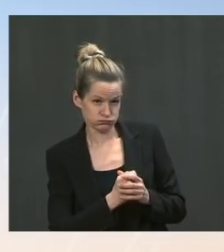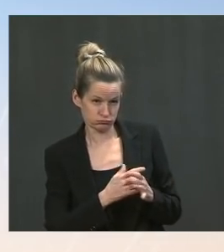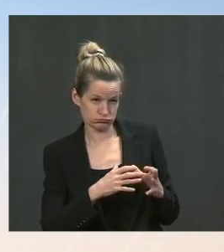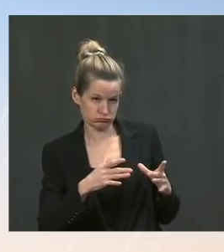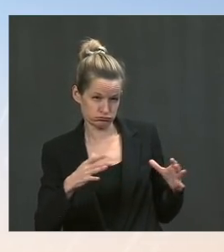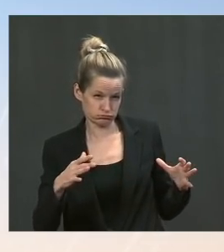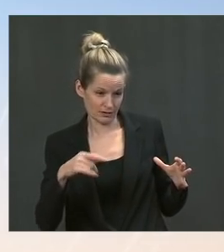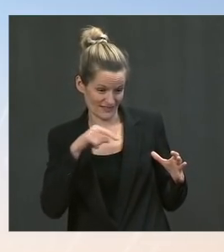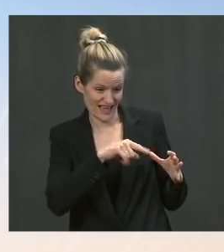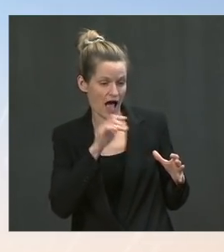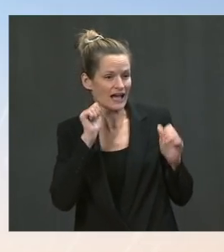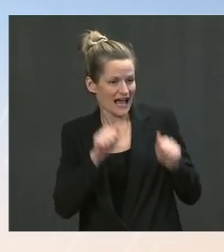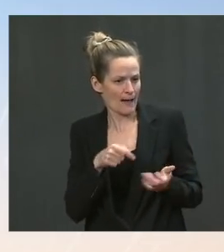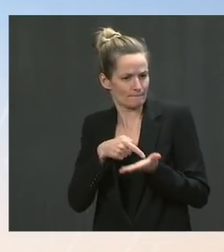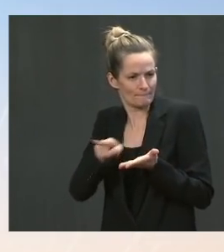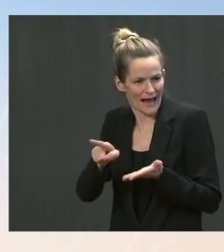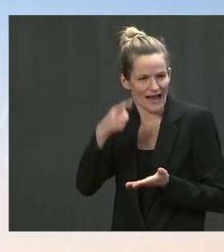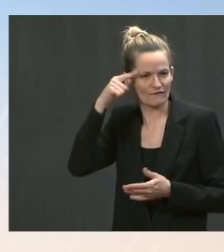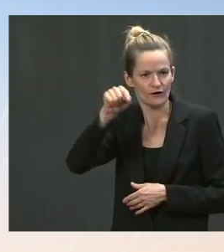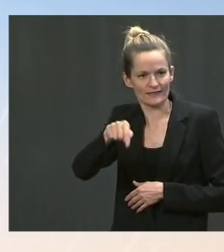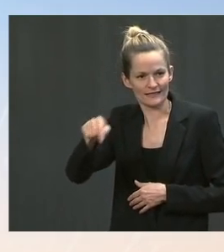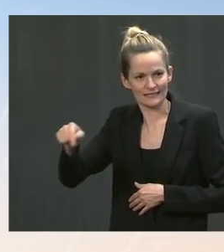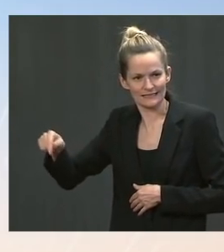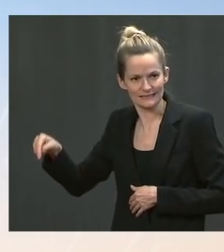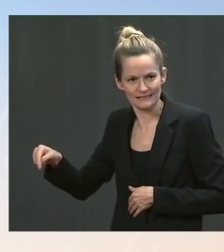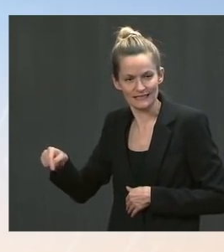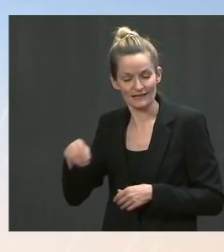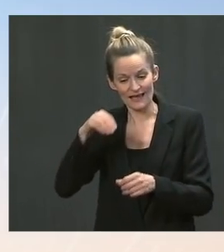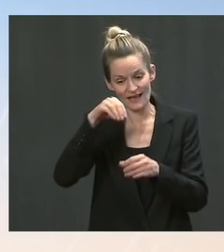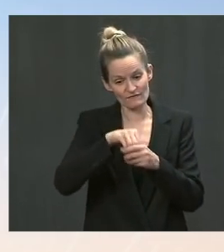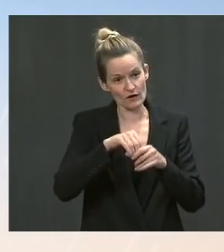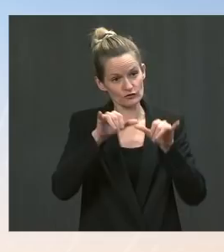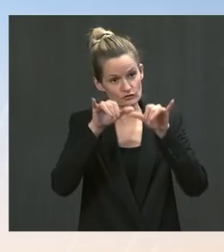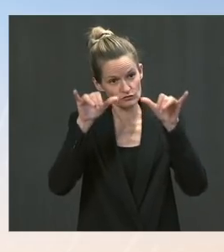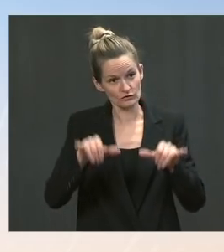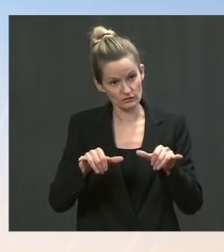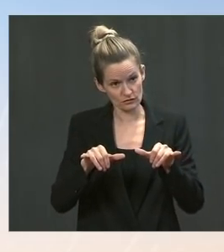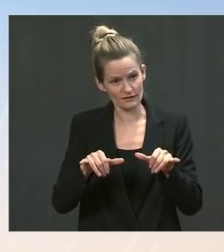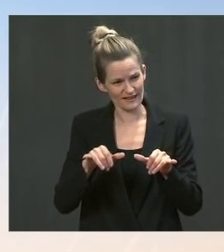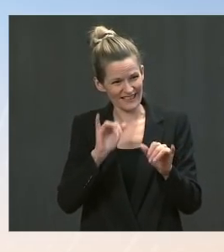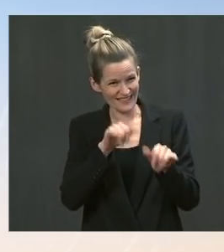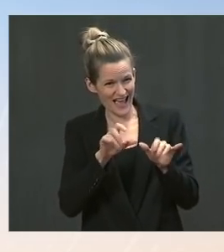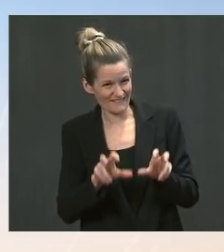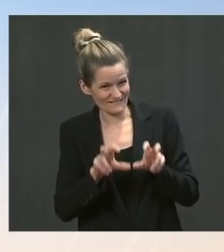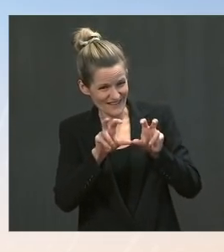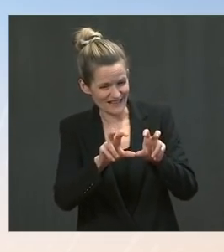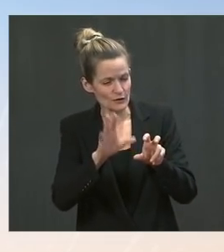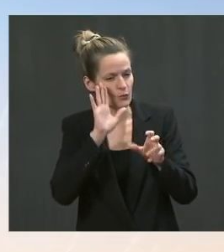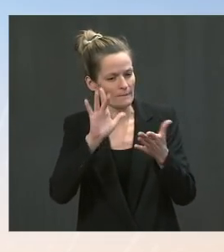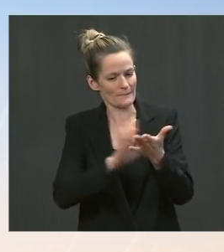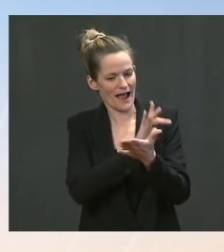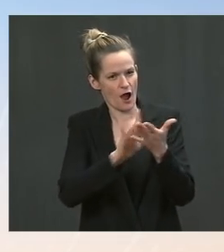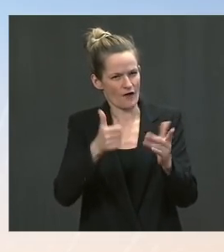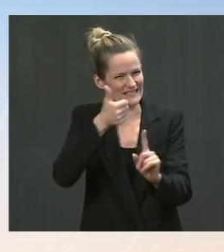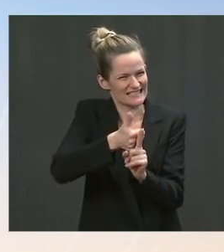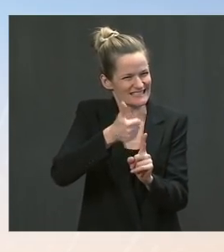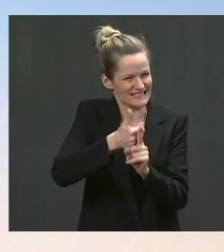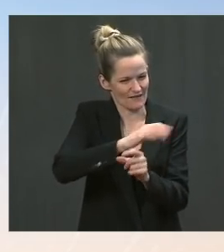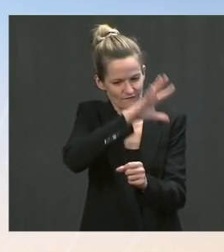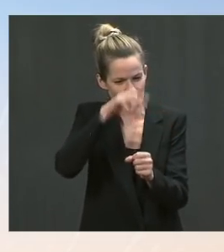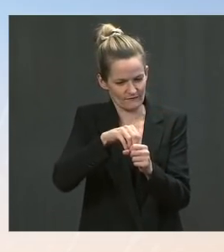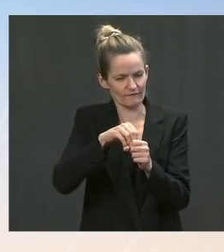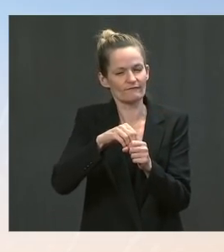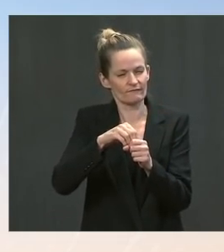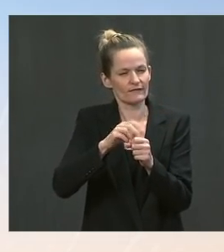and including Moody's, that infrastructure investment like this can, in fact, help pay for itself over the course of time and over the long run. And that's something a